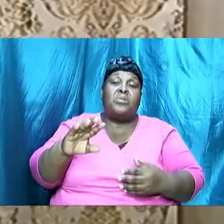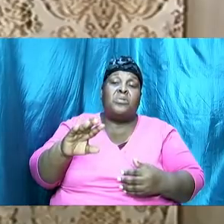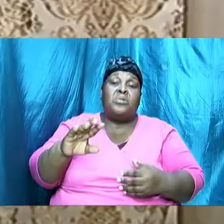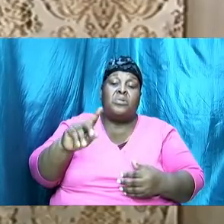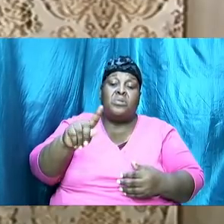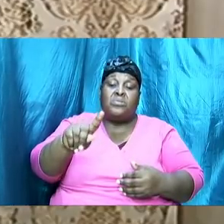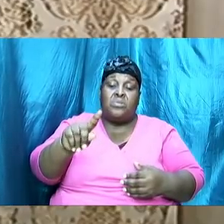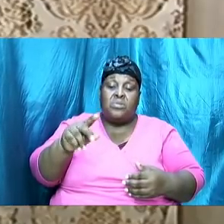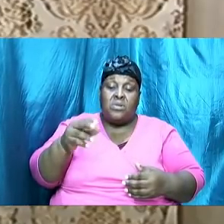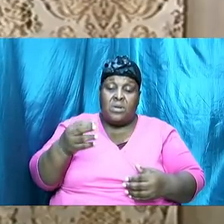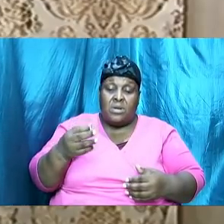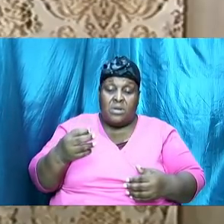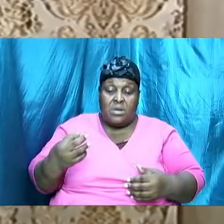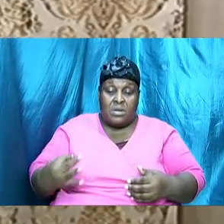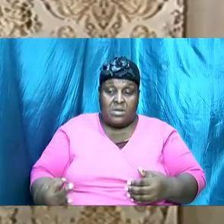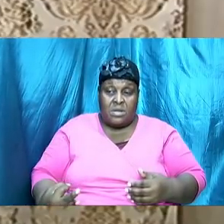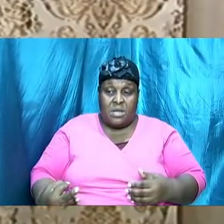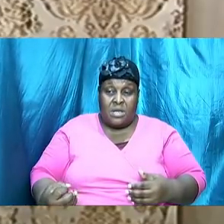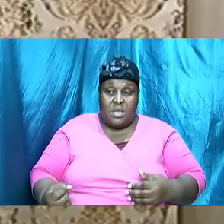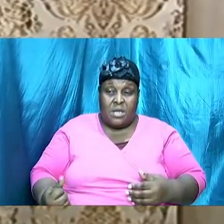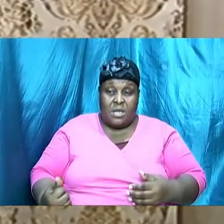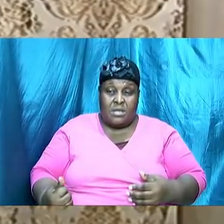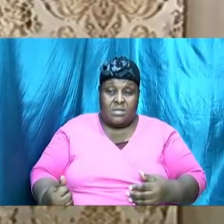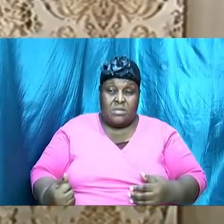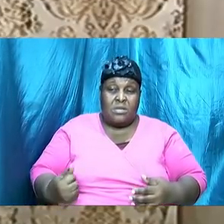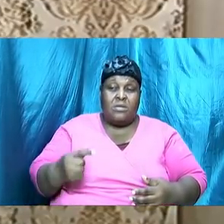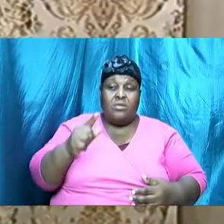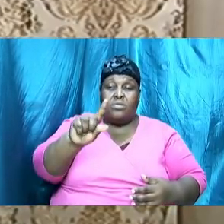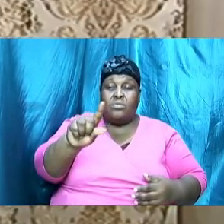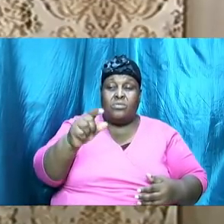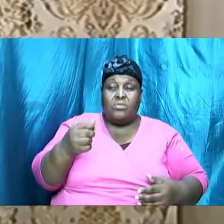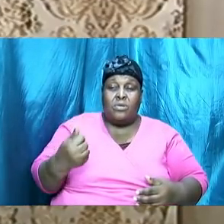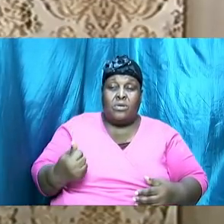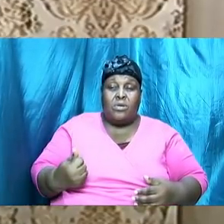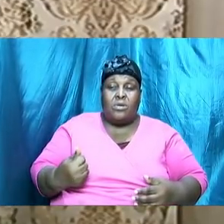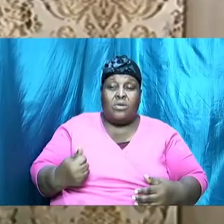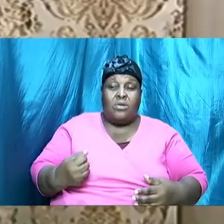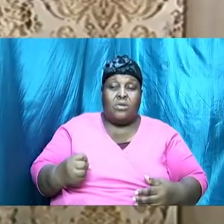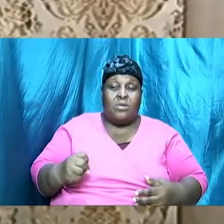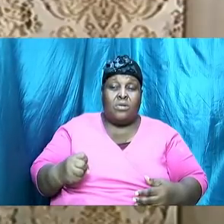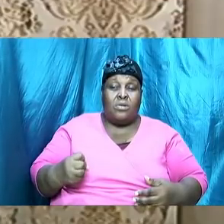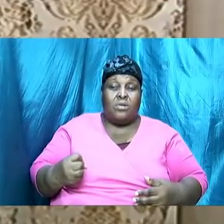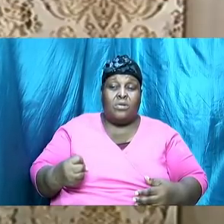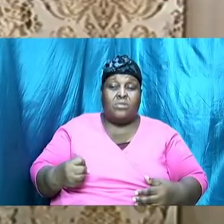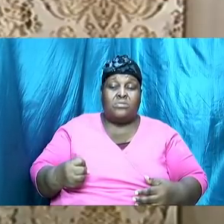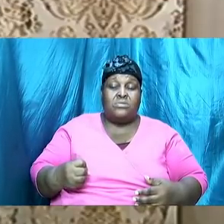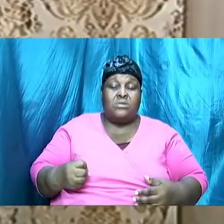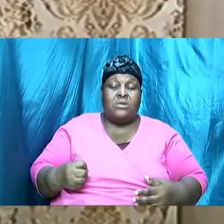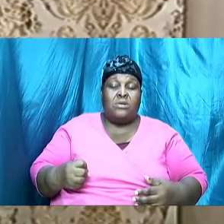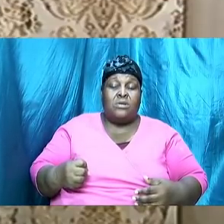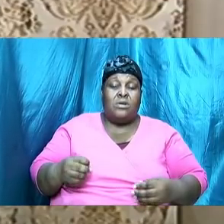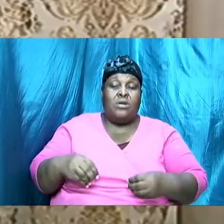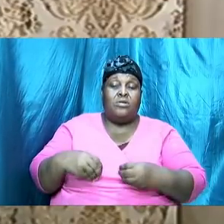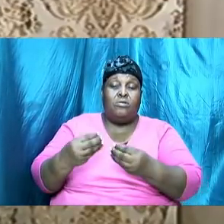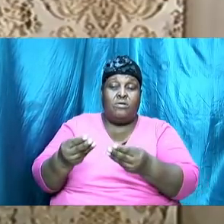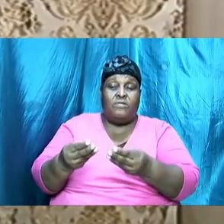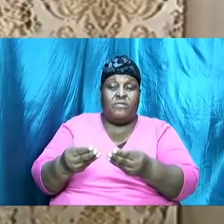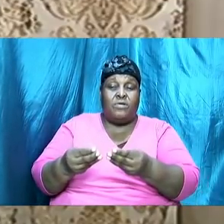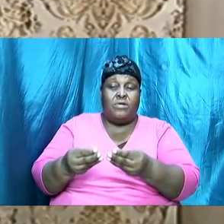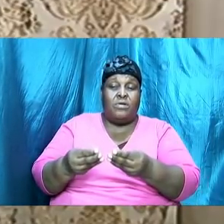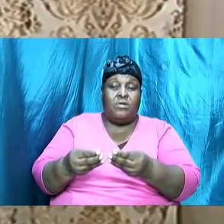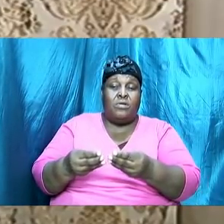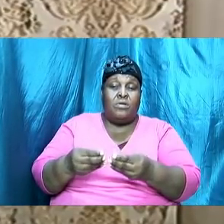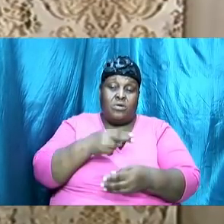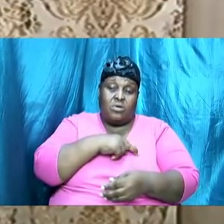church but a few and we will have that worked out very few but they will be on the outside so that even though you